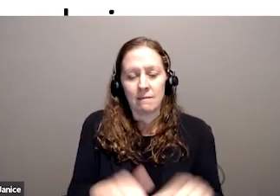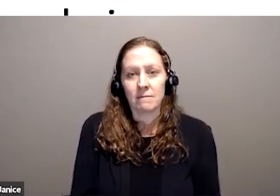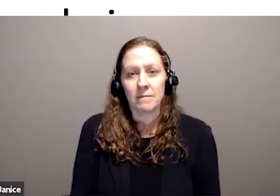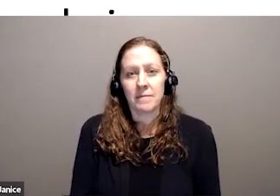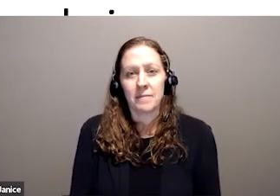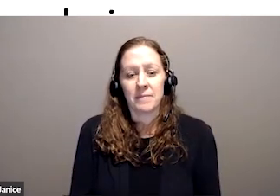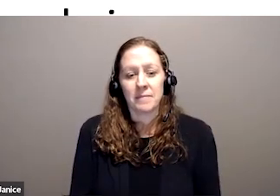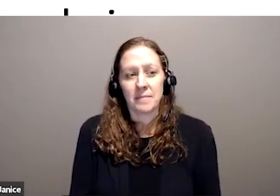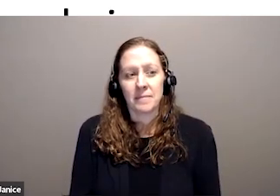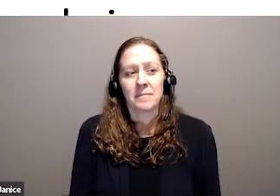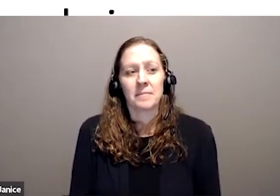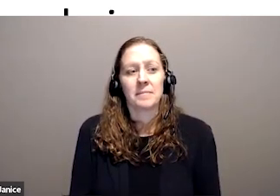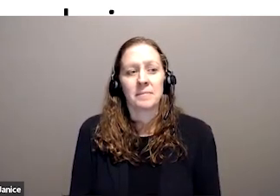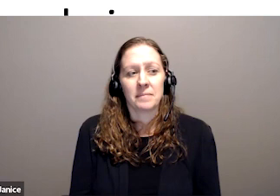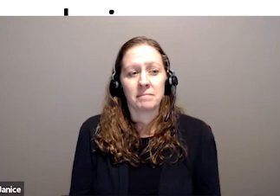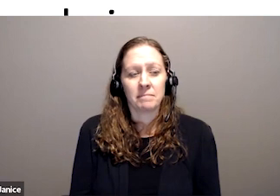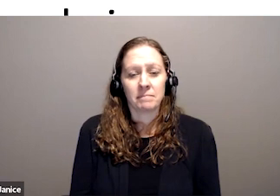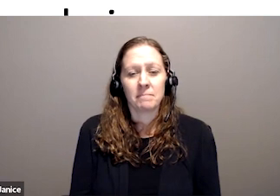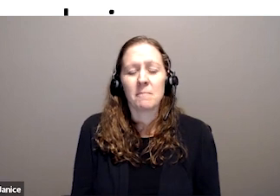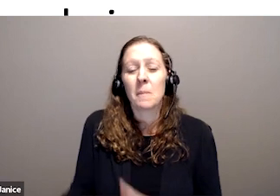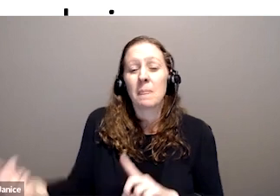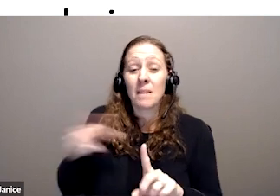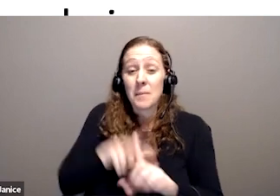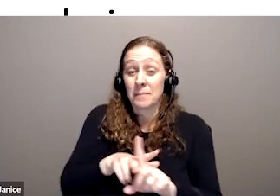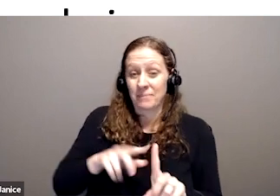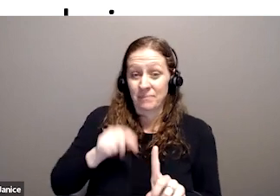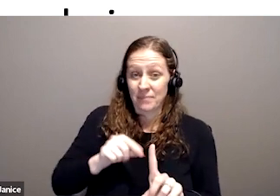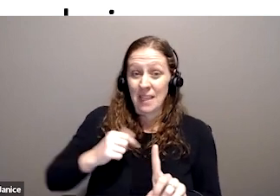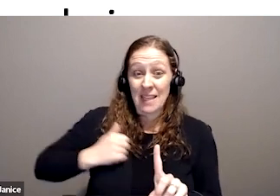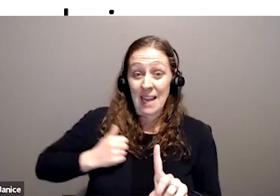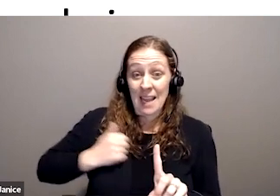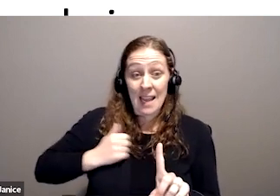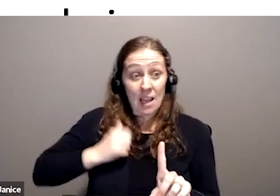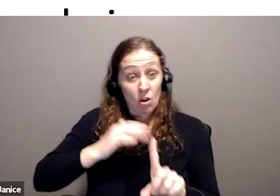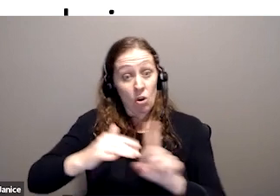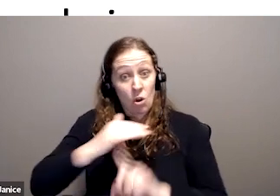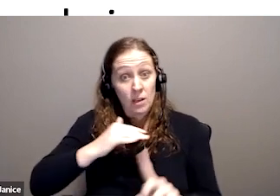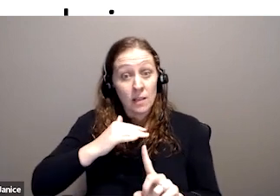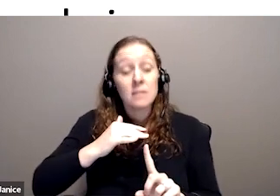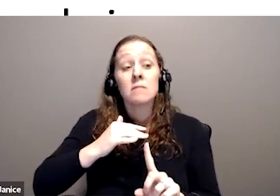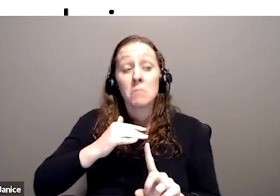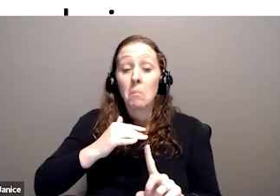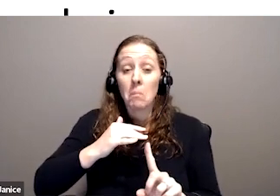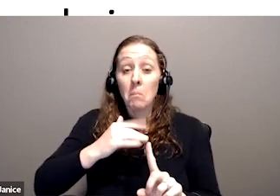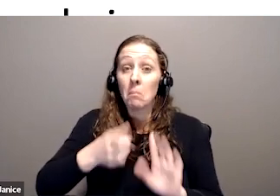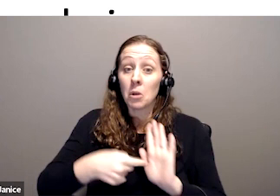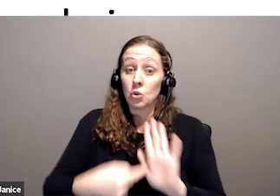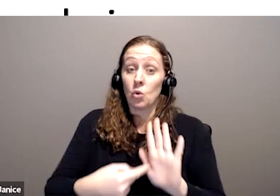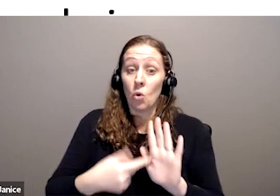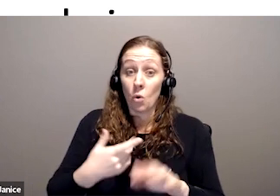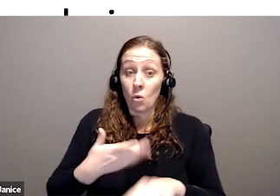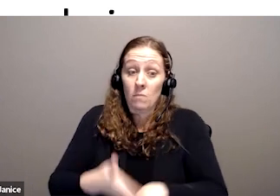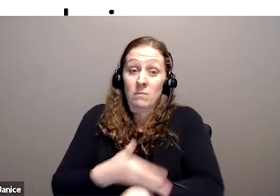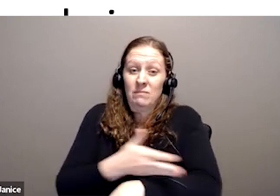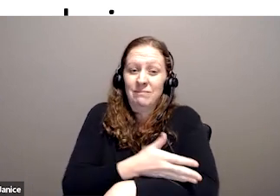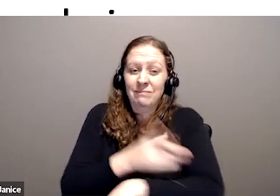Now, just in the Canadian context, just to indicate that there has been actual progress in Canada in terms of overall